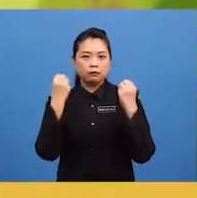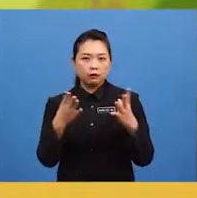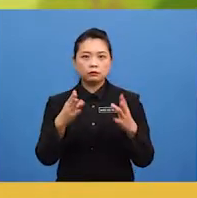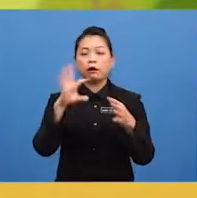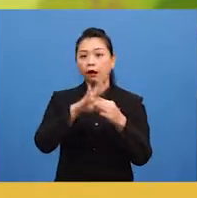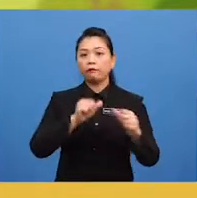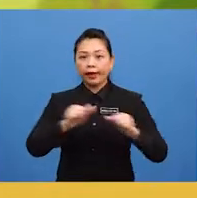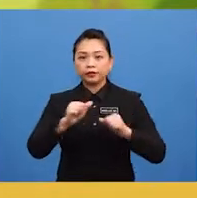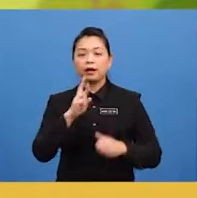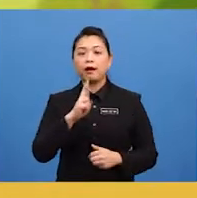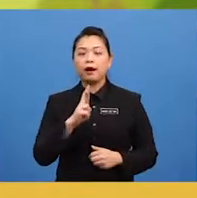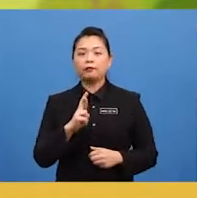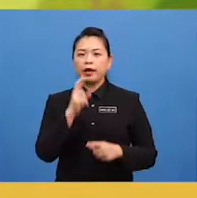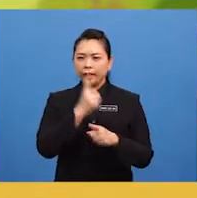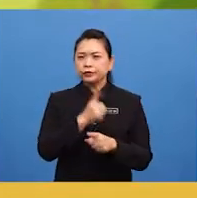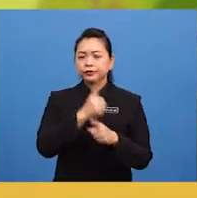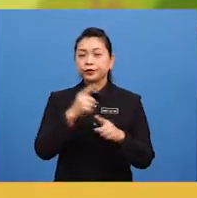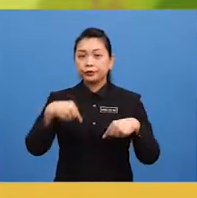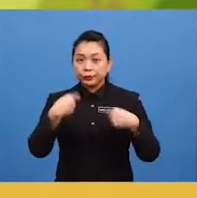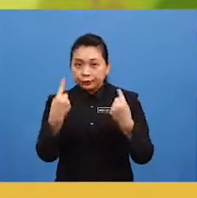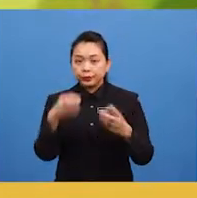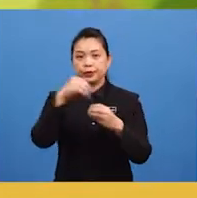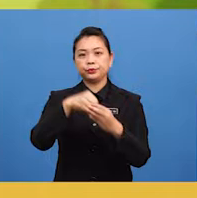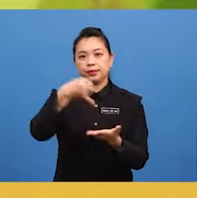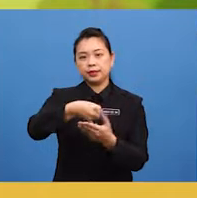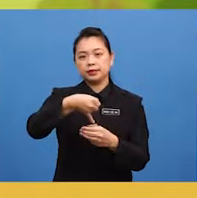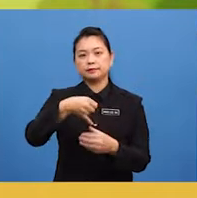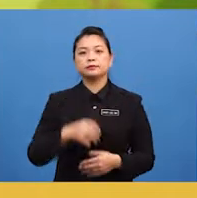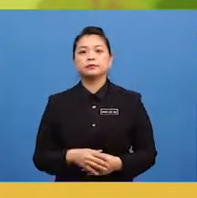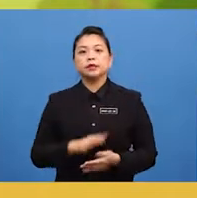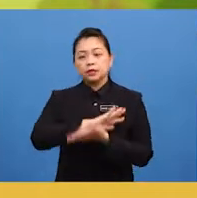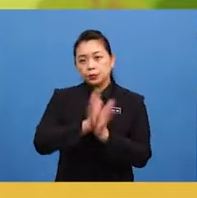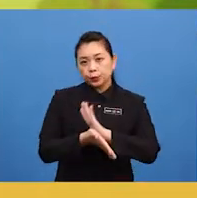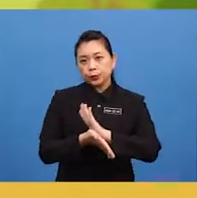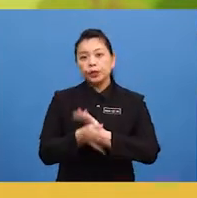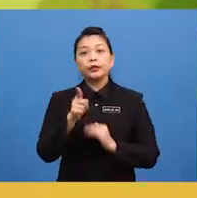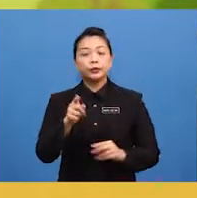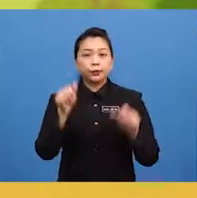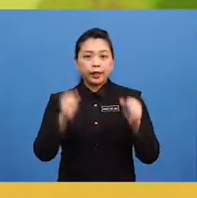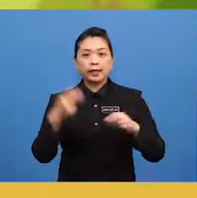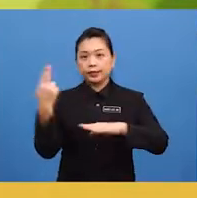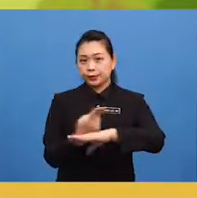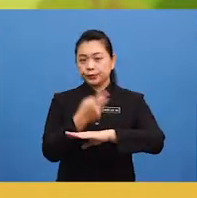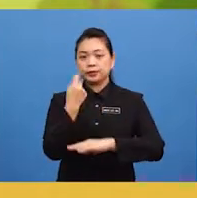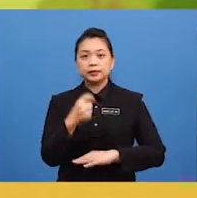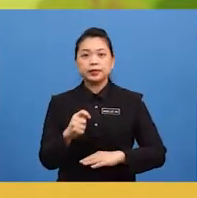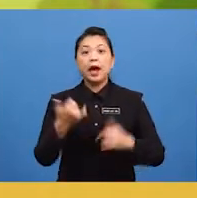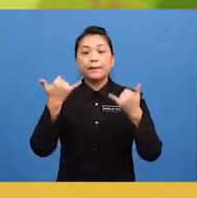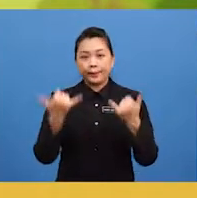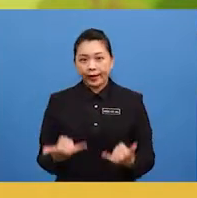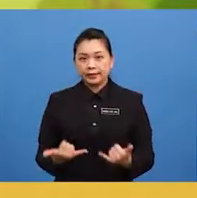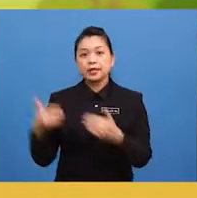that are actually going on in it so you can use the present